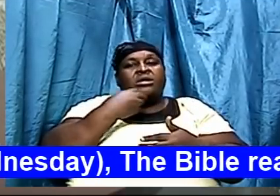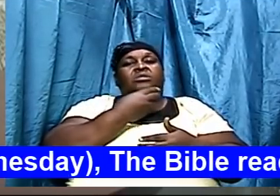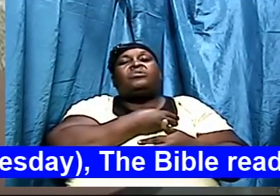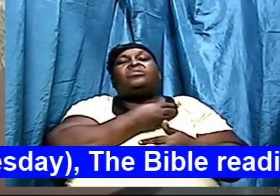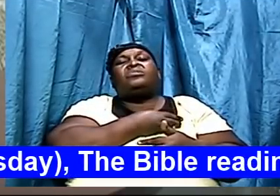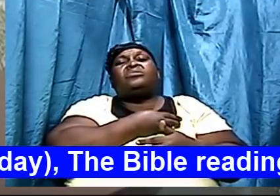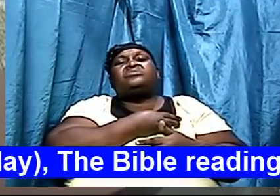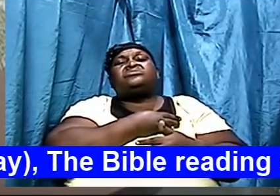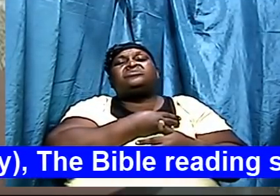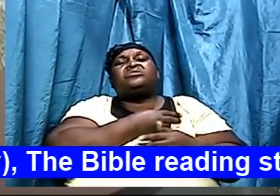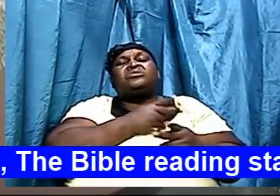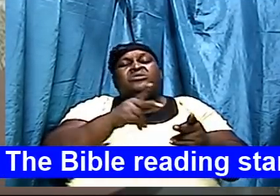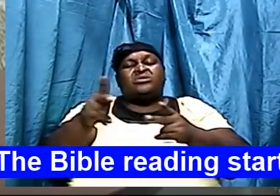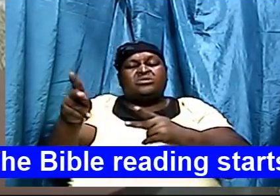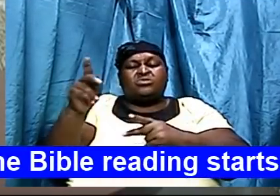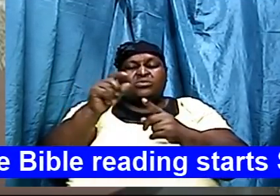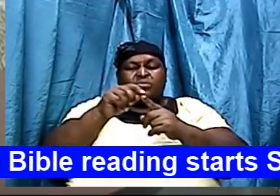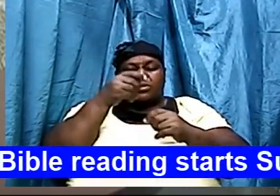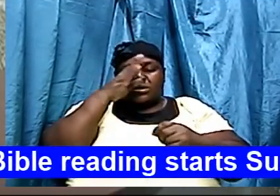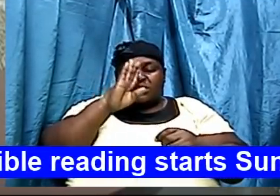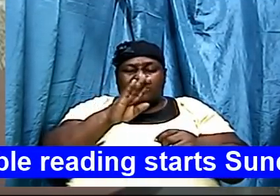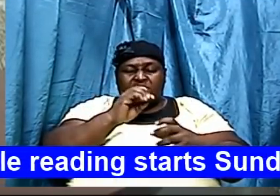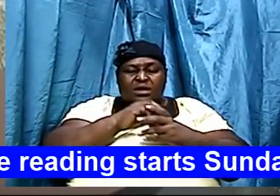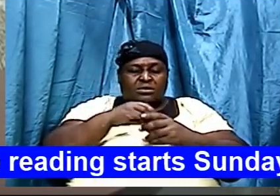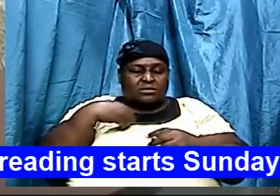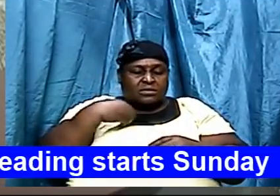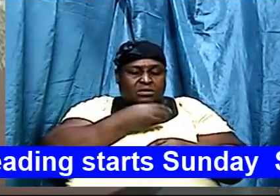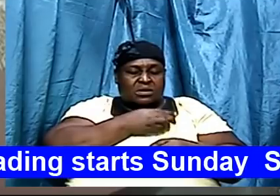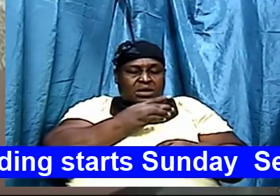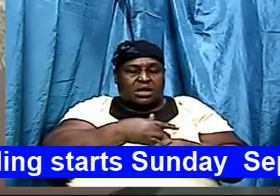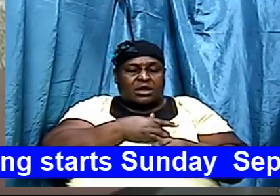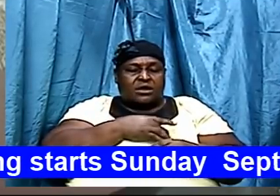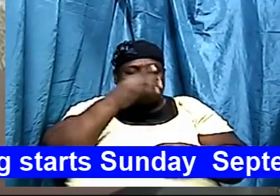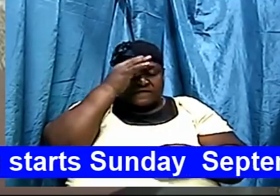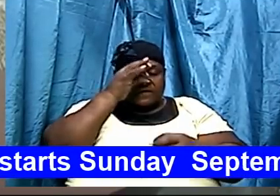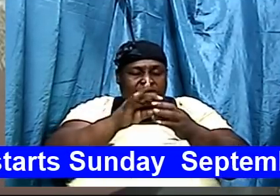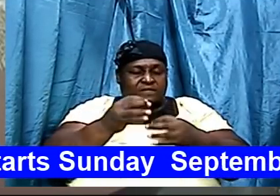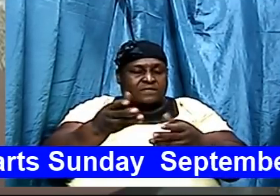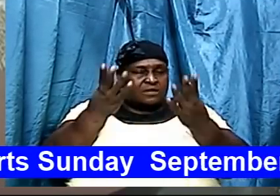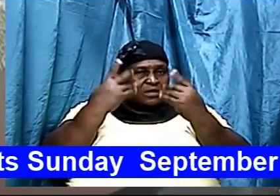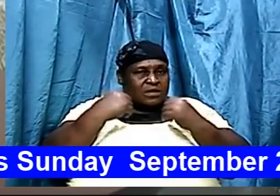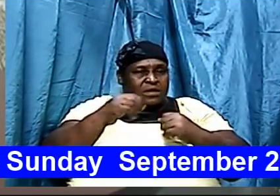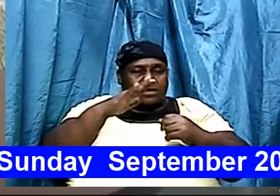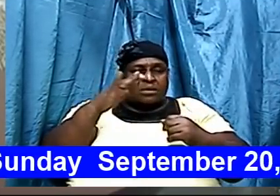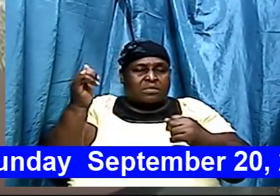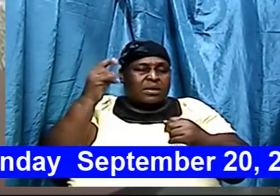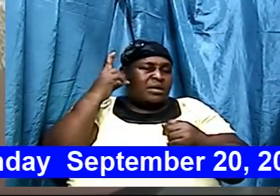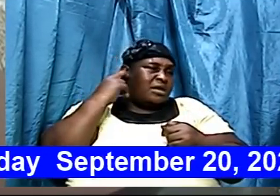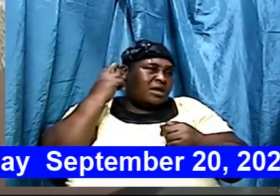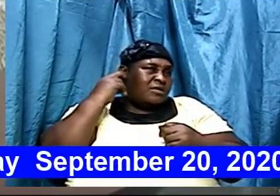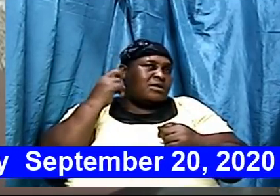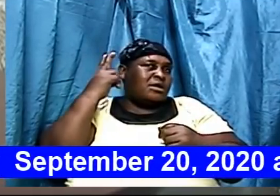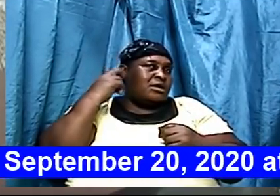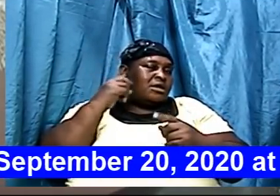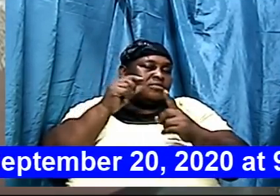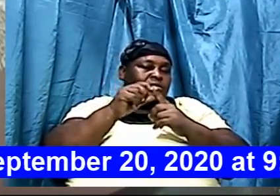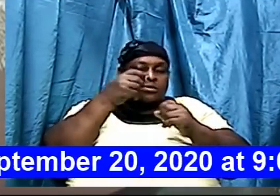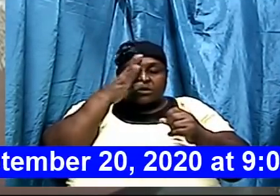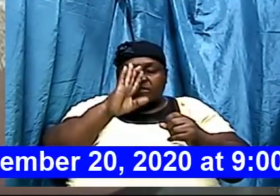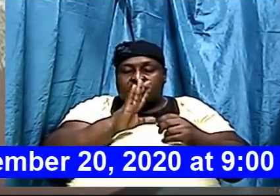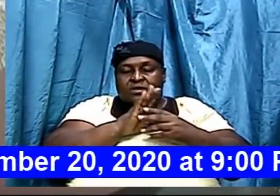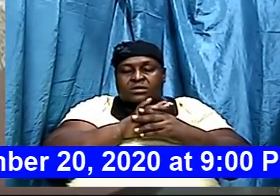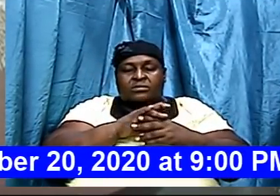to put the word of God in our hearts faith comes by hearing and by hearing the word of God let us pray Holy God